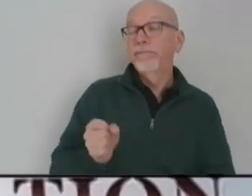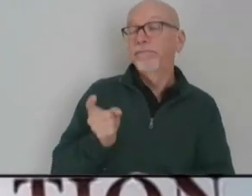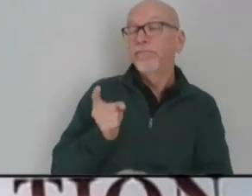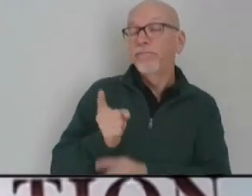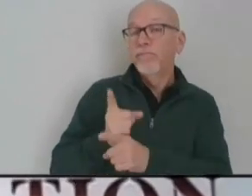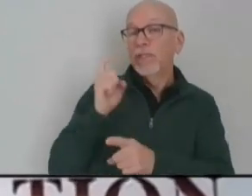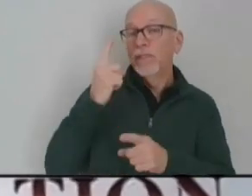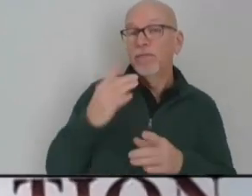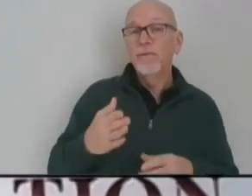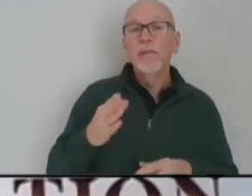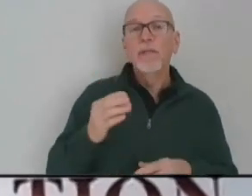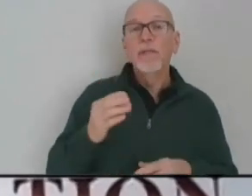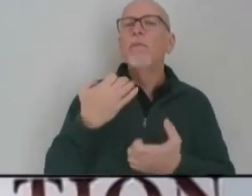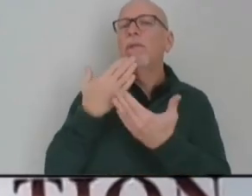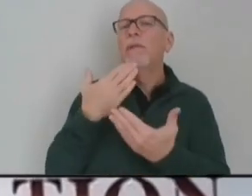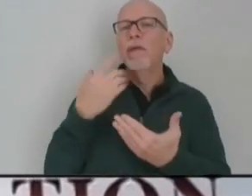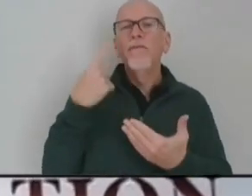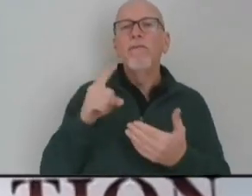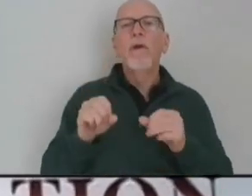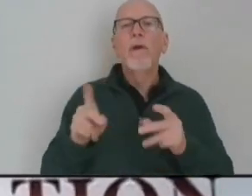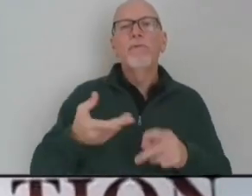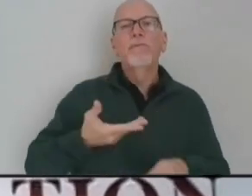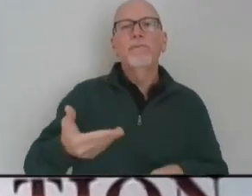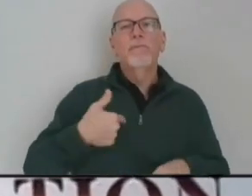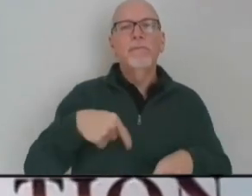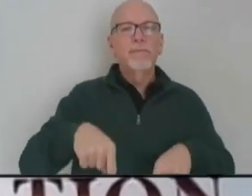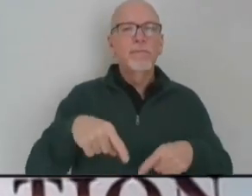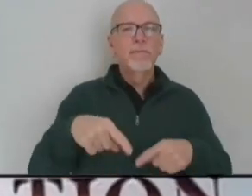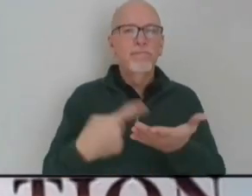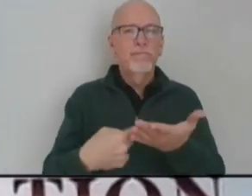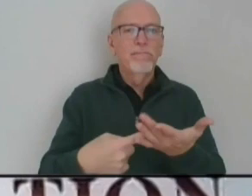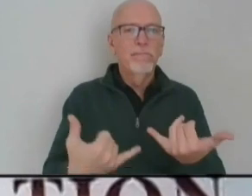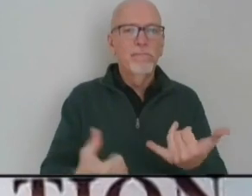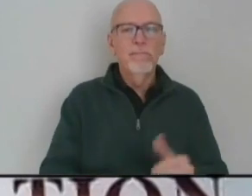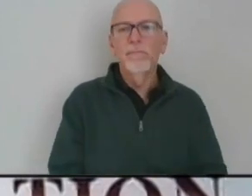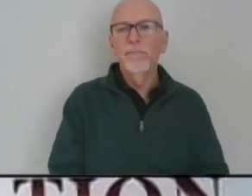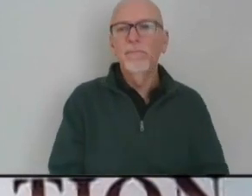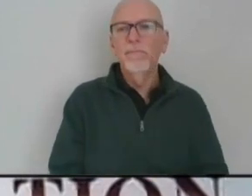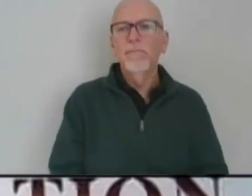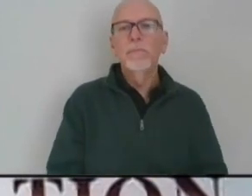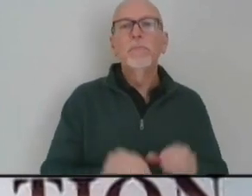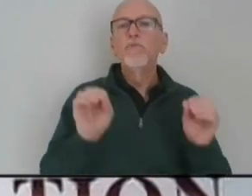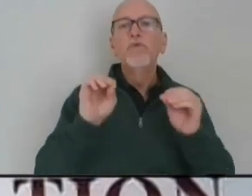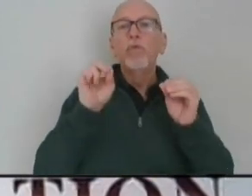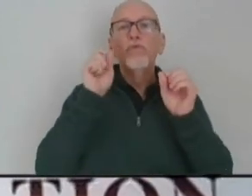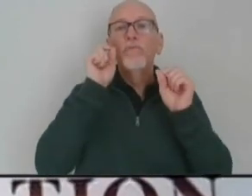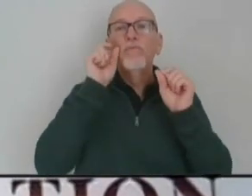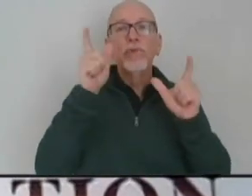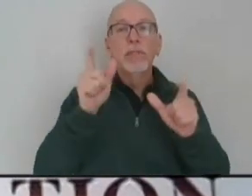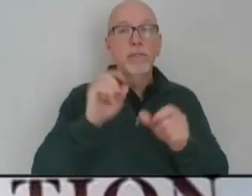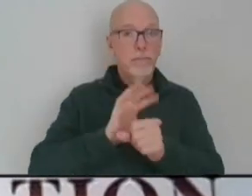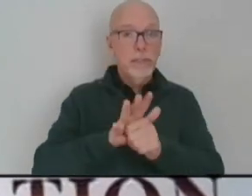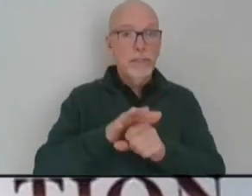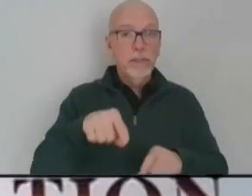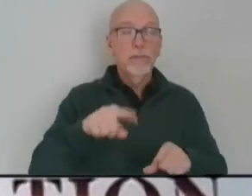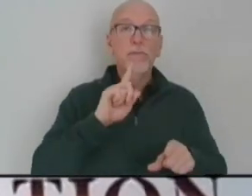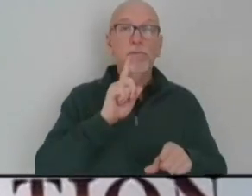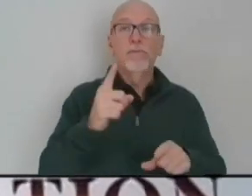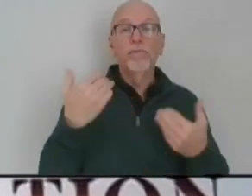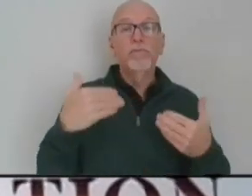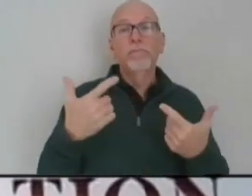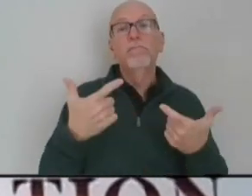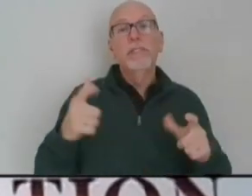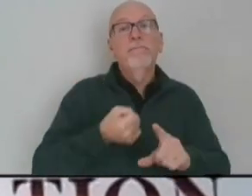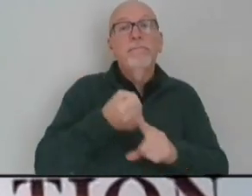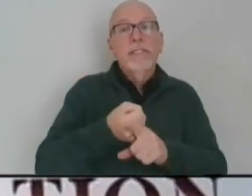And let me thank you for the opportunity to join the briefing today. It's no surprise that the pandemic has significantly impacted